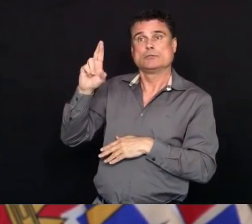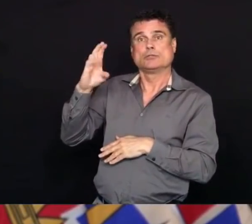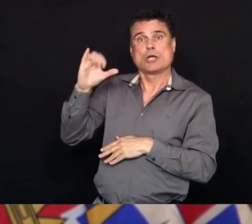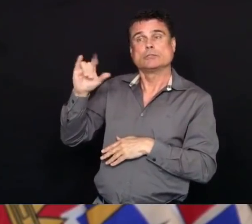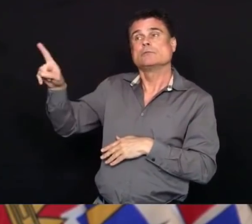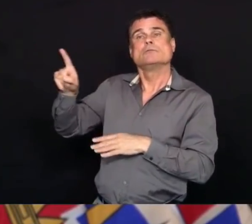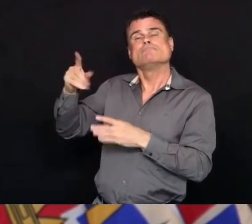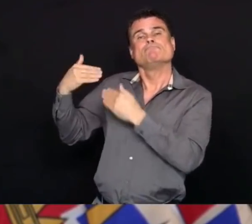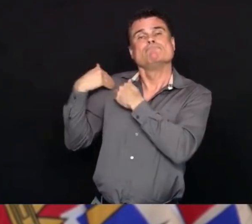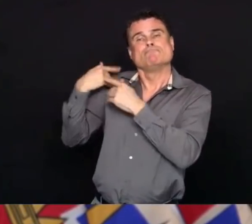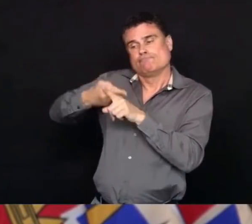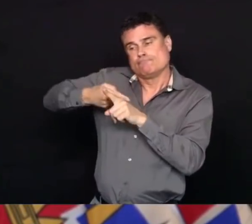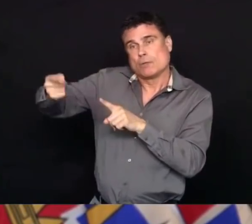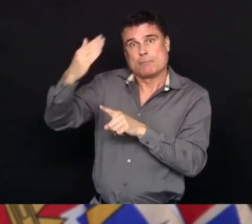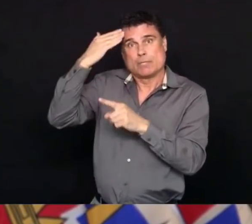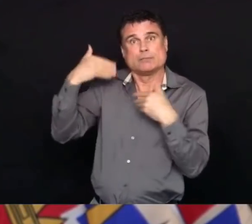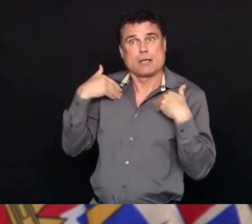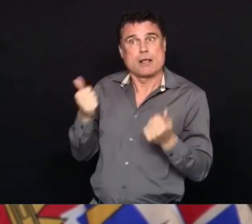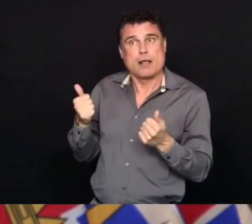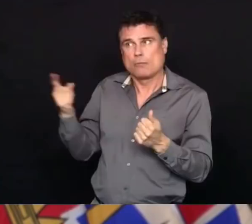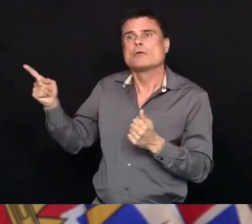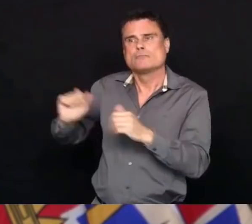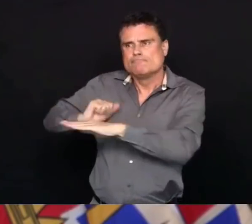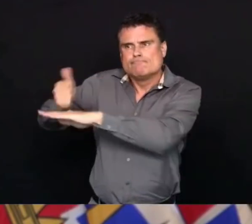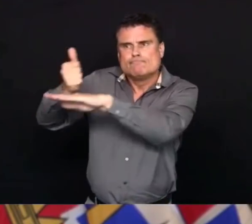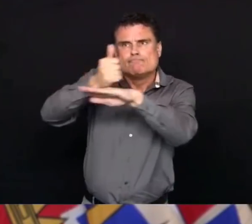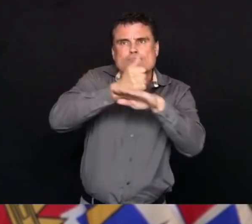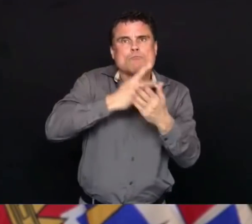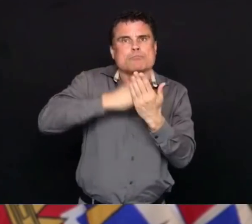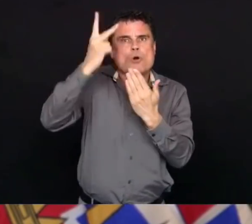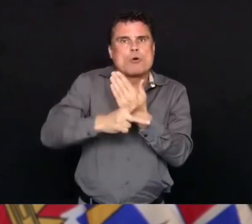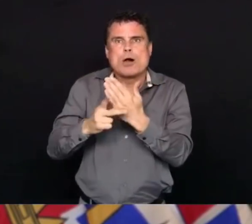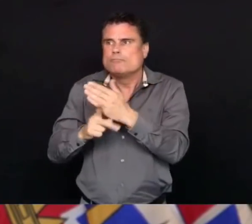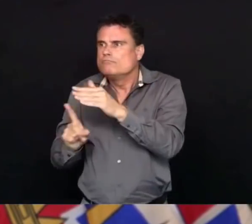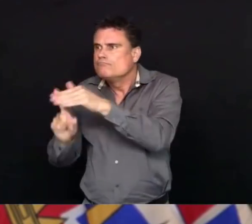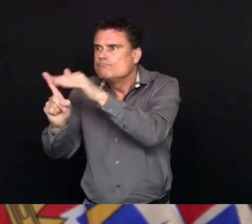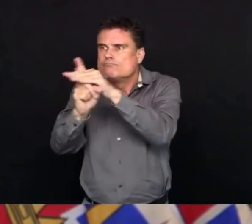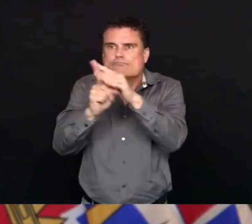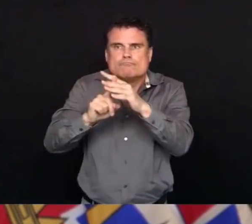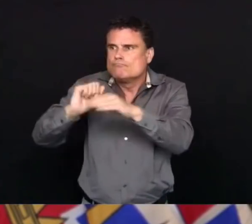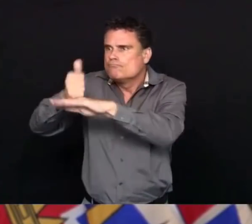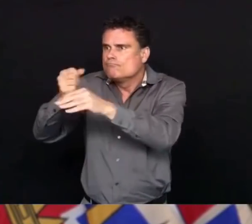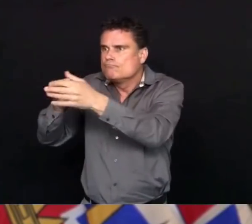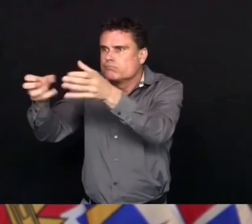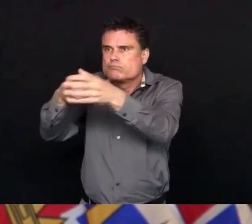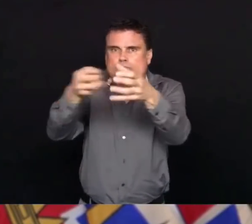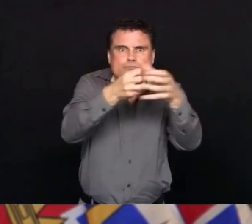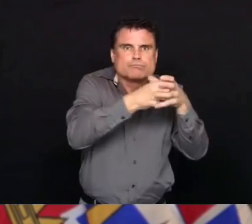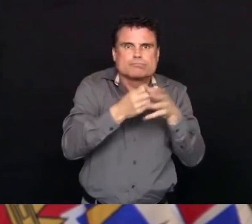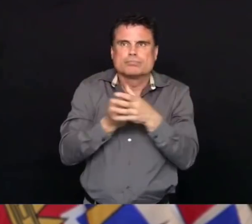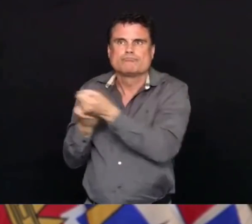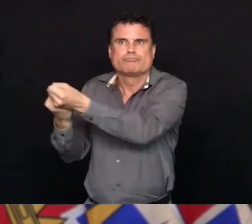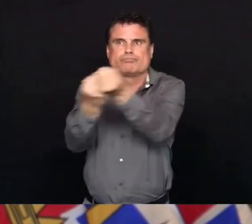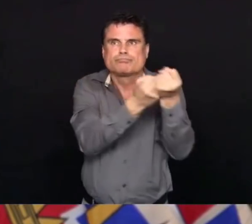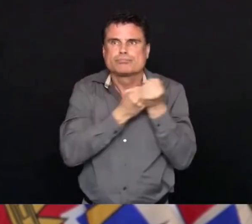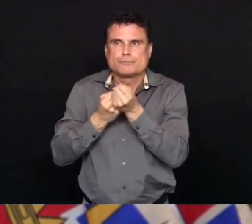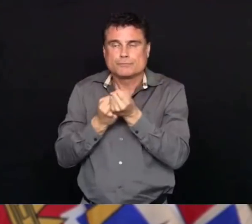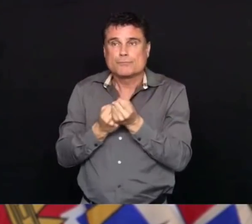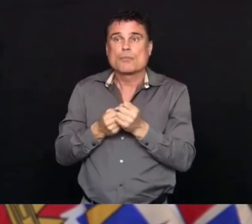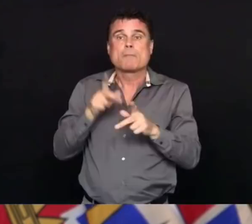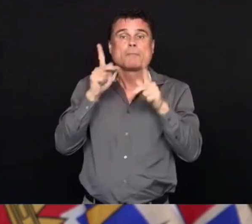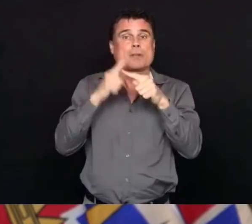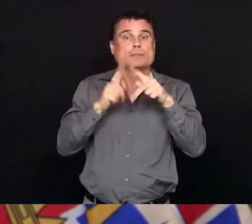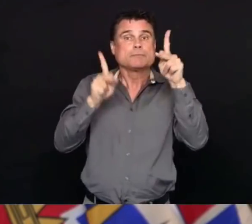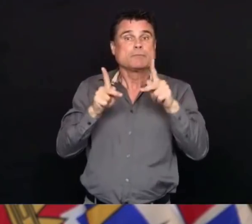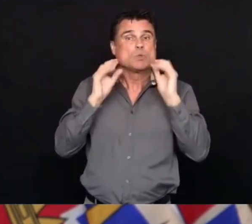sure that people who need those housing options are able to access them in the coming days. So